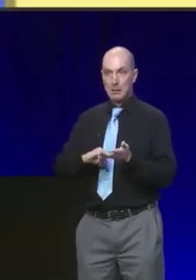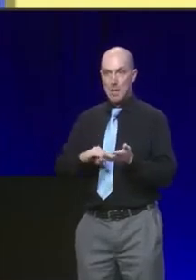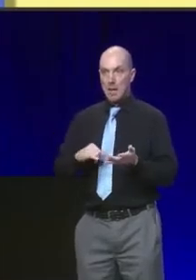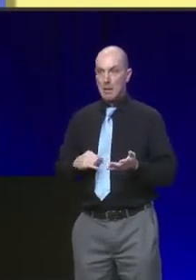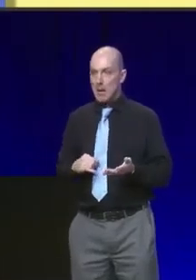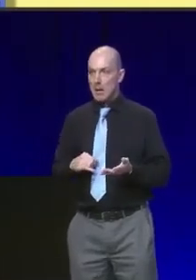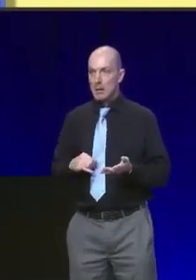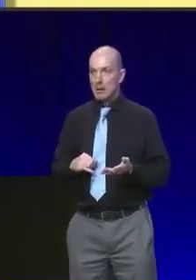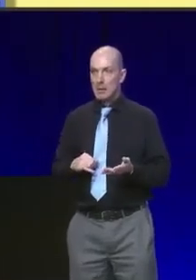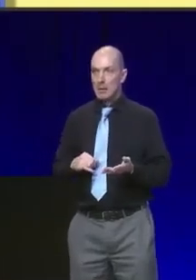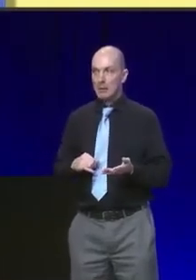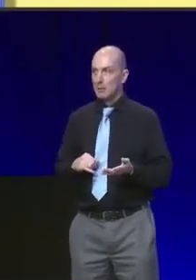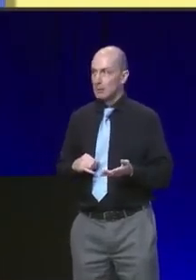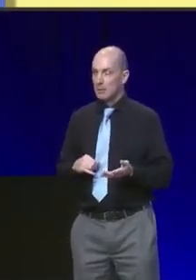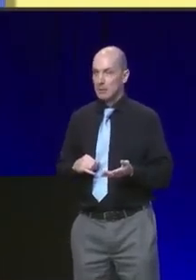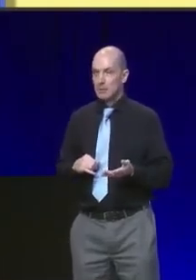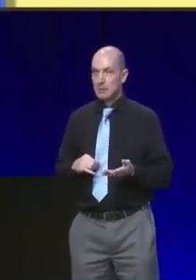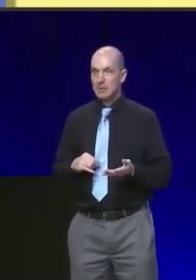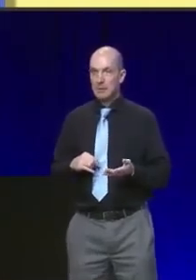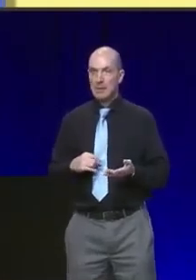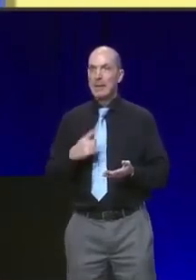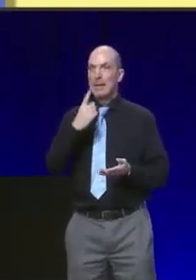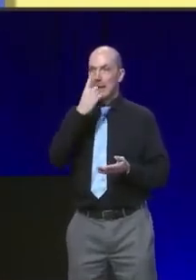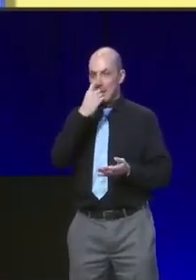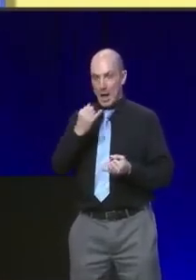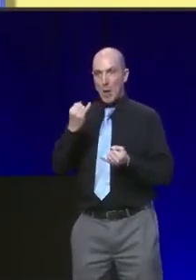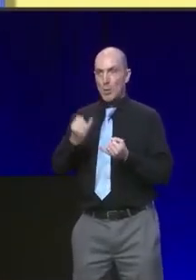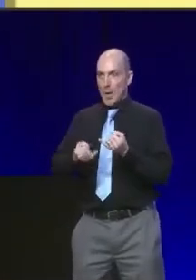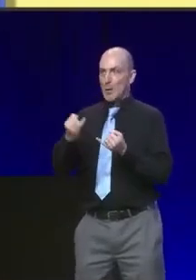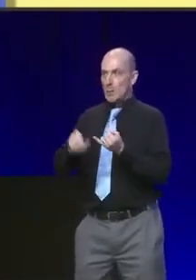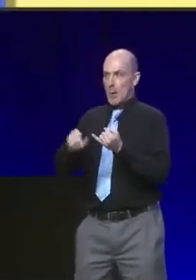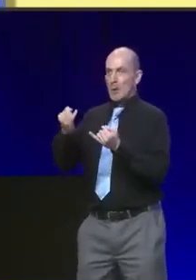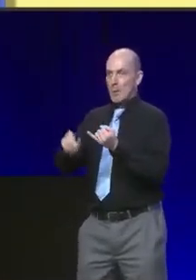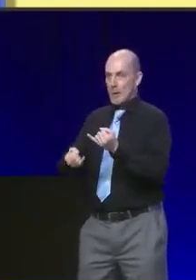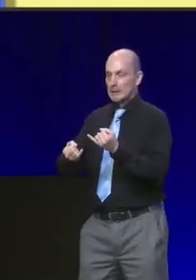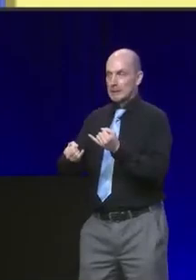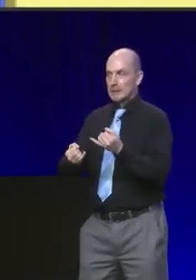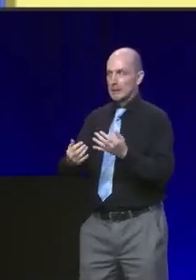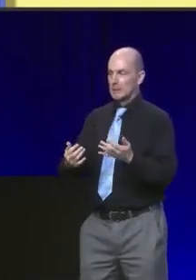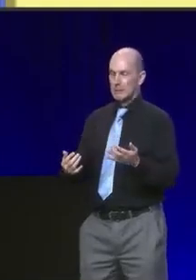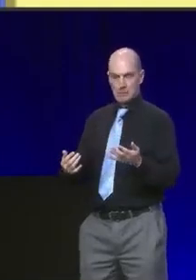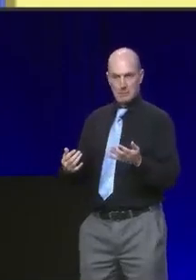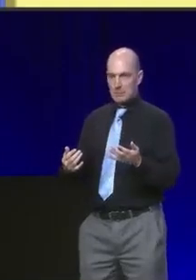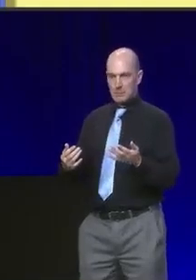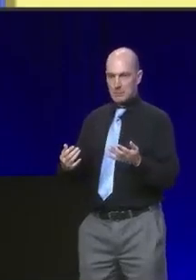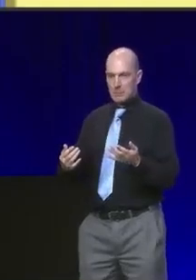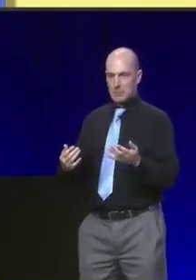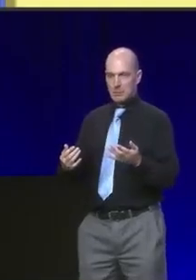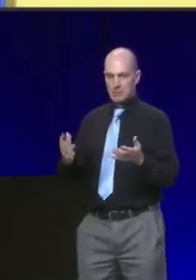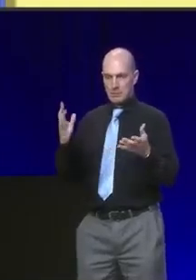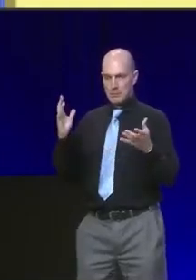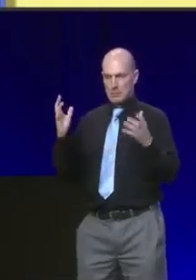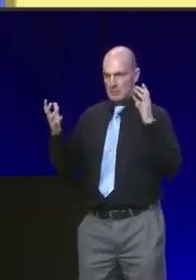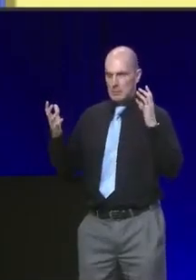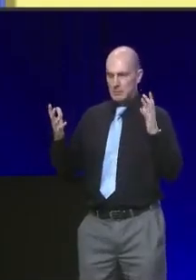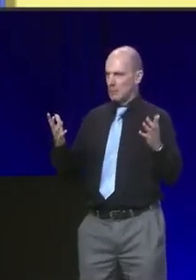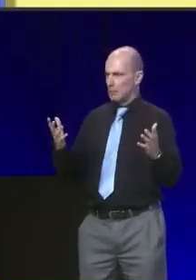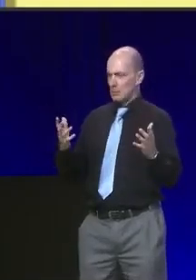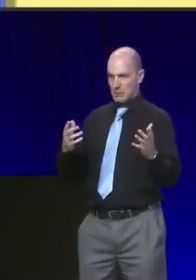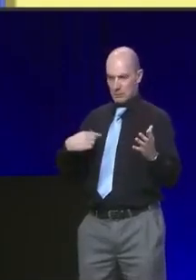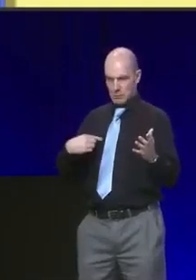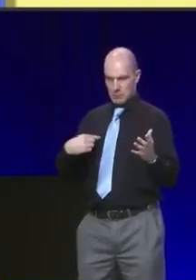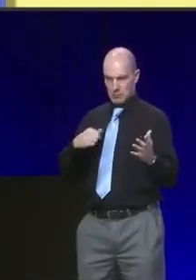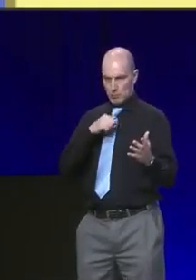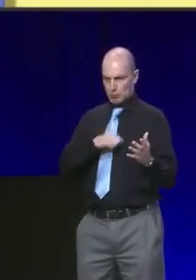quite openly that things can only get worse. That's not the future Scotland was promised in